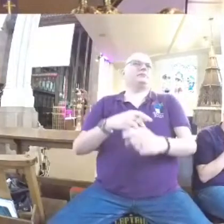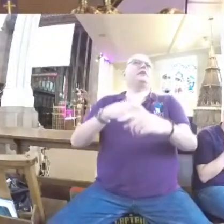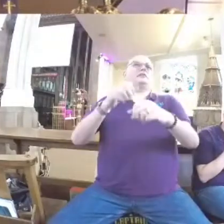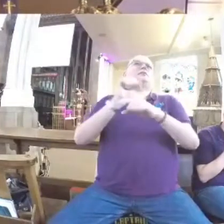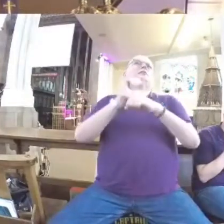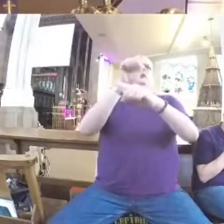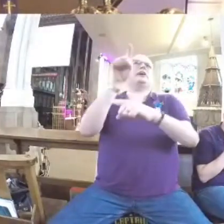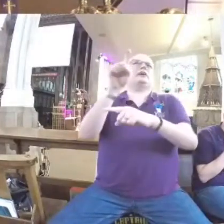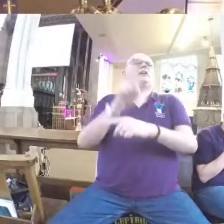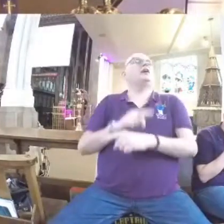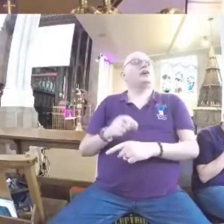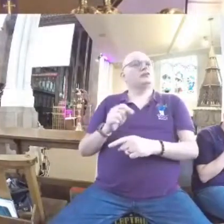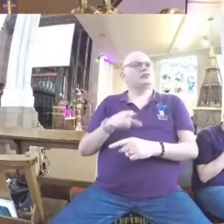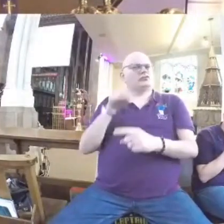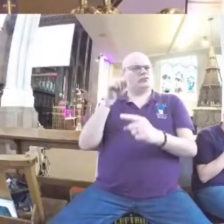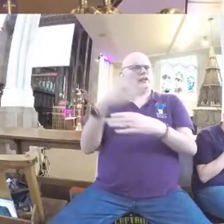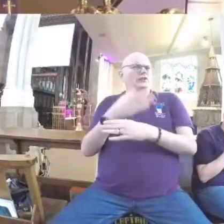this because she has a strong faith.